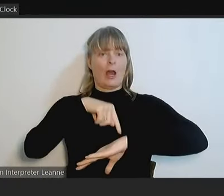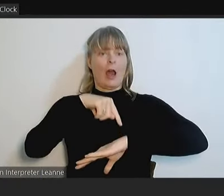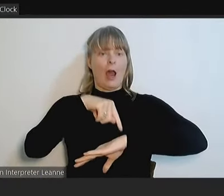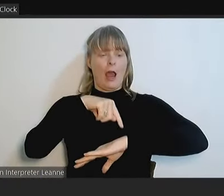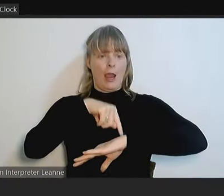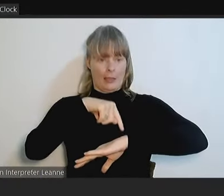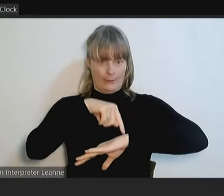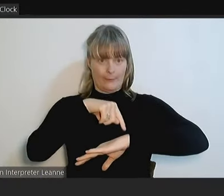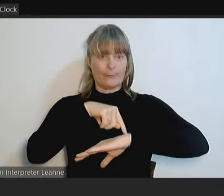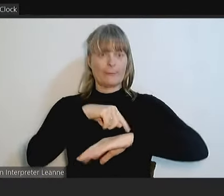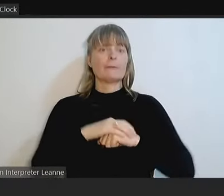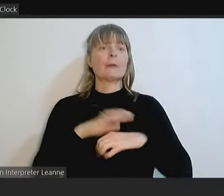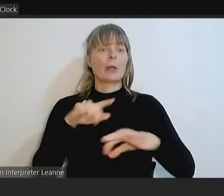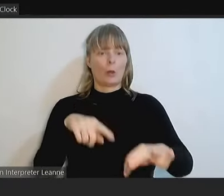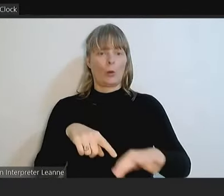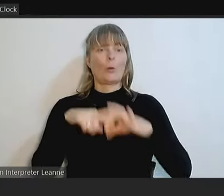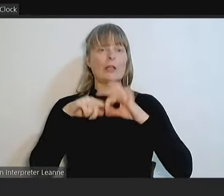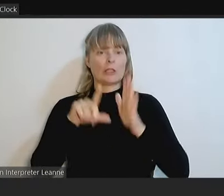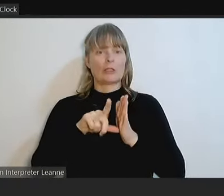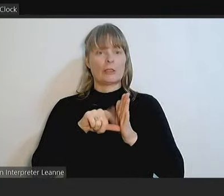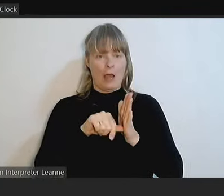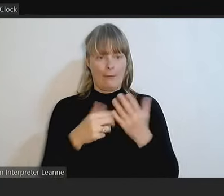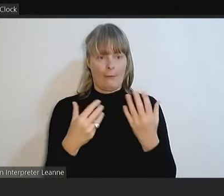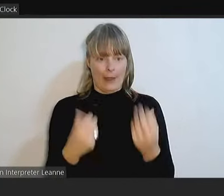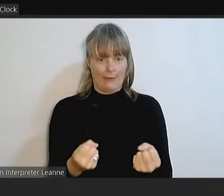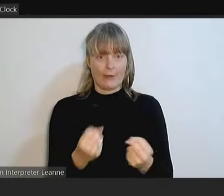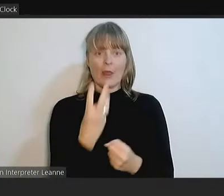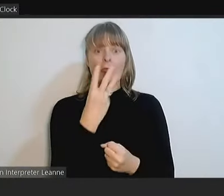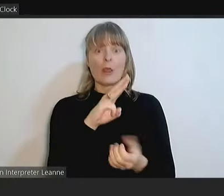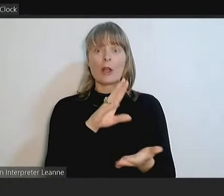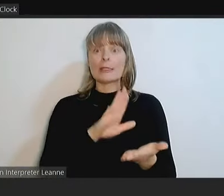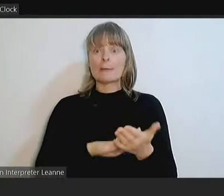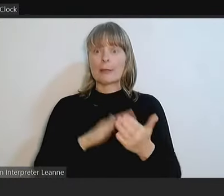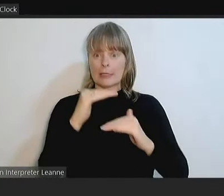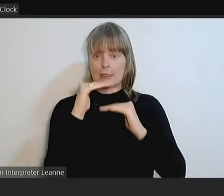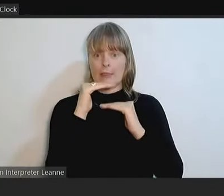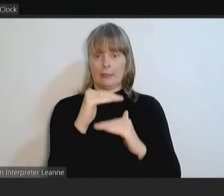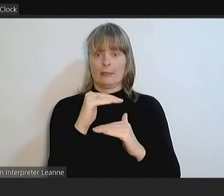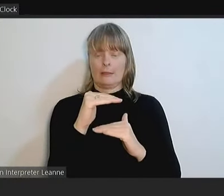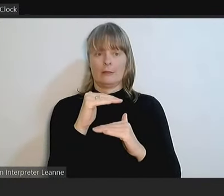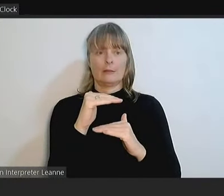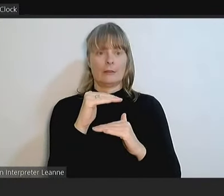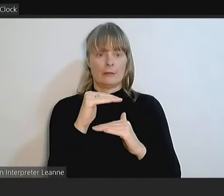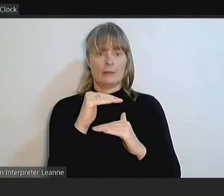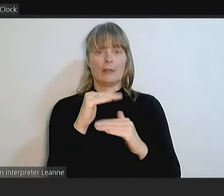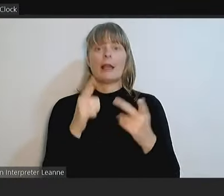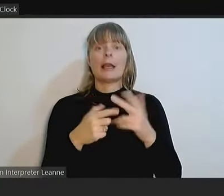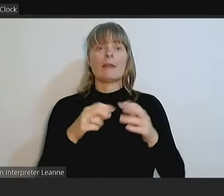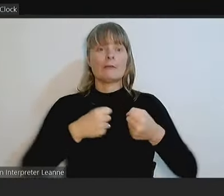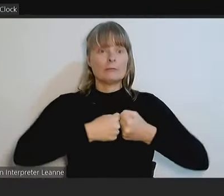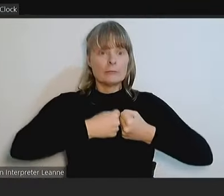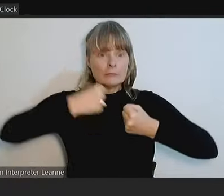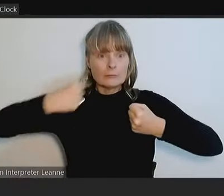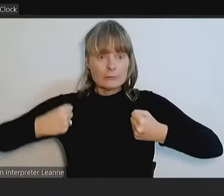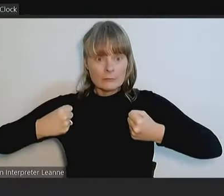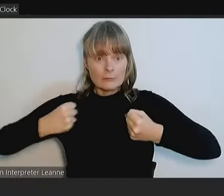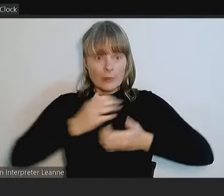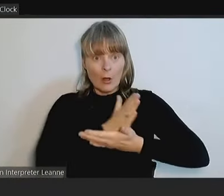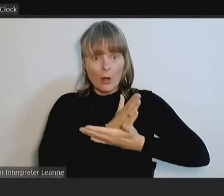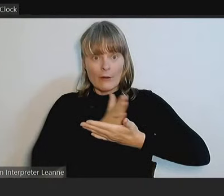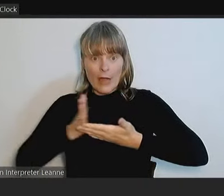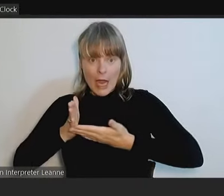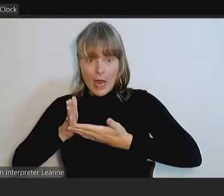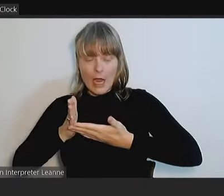question time. We have allowed 30 minutes for question time. If we exceed that time, I will be asking for a